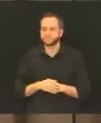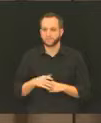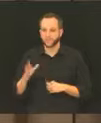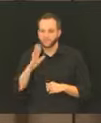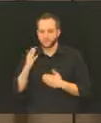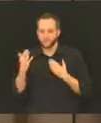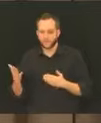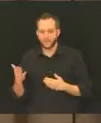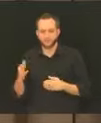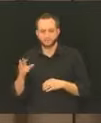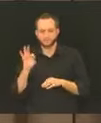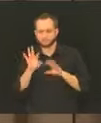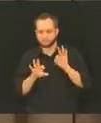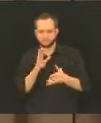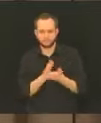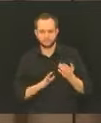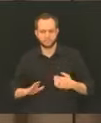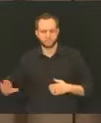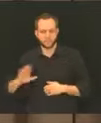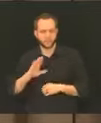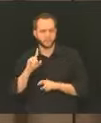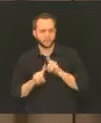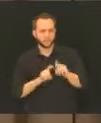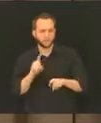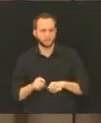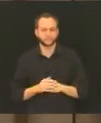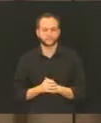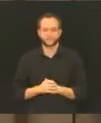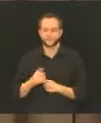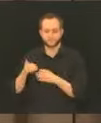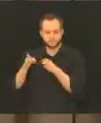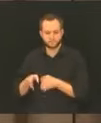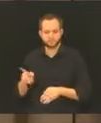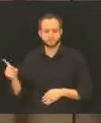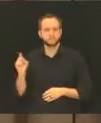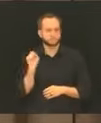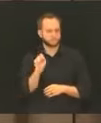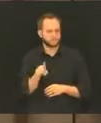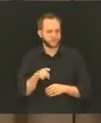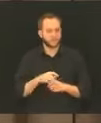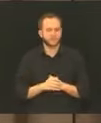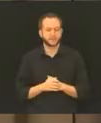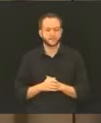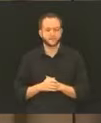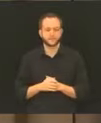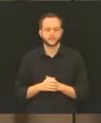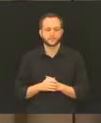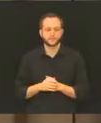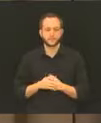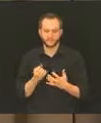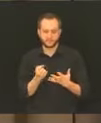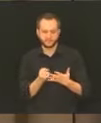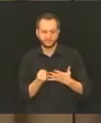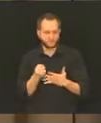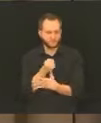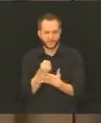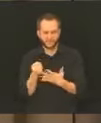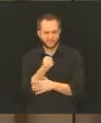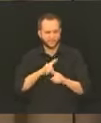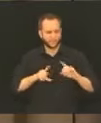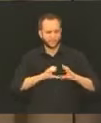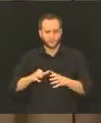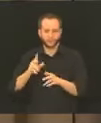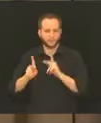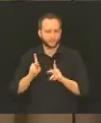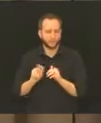those. So one question is asking about the prioritization of different groups of people. So someone